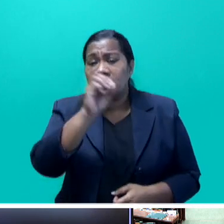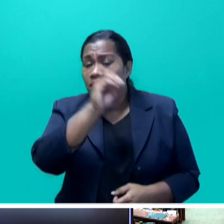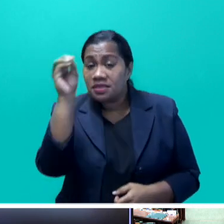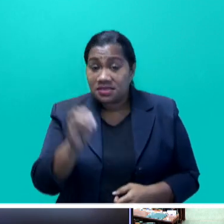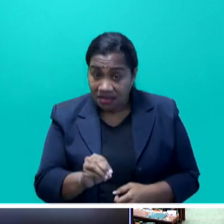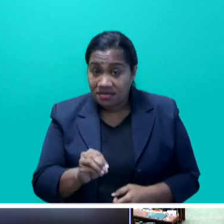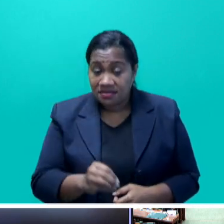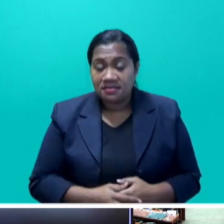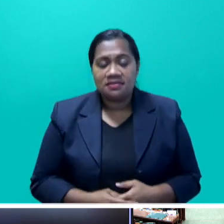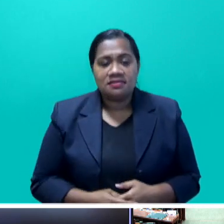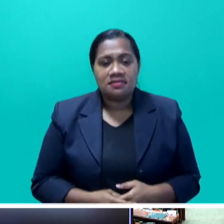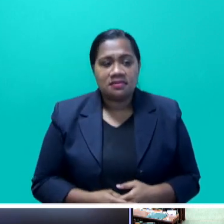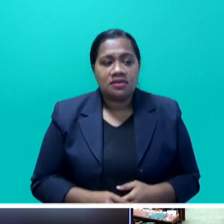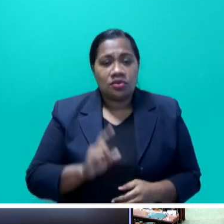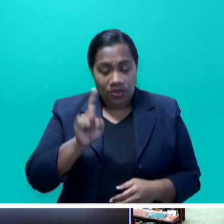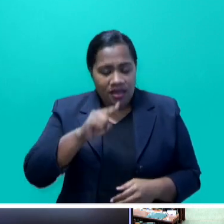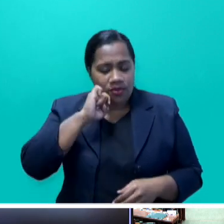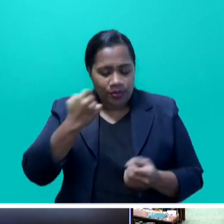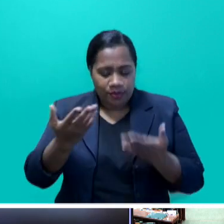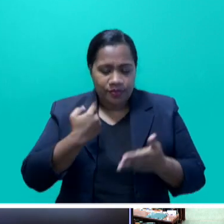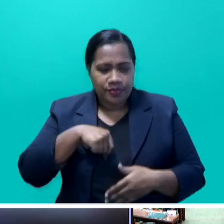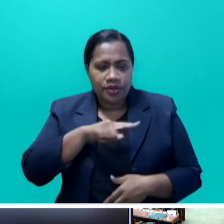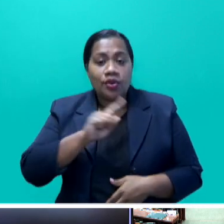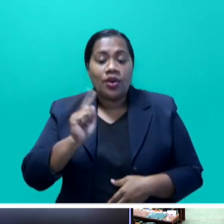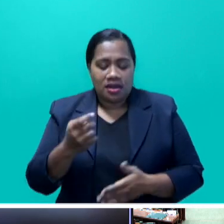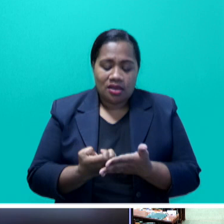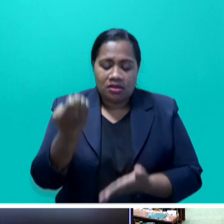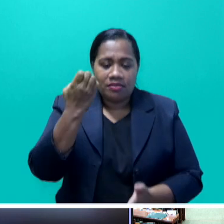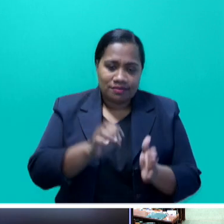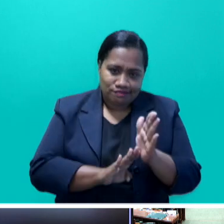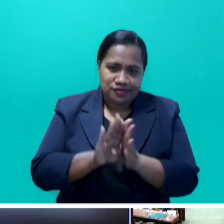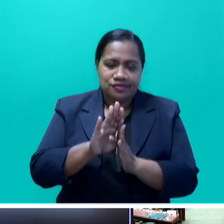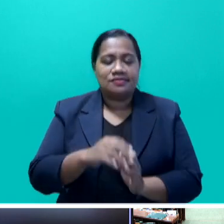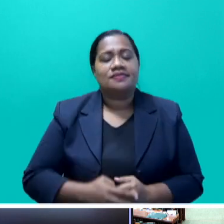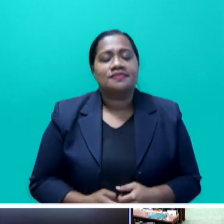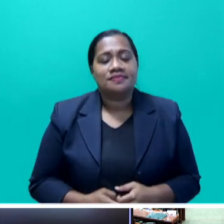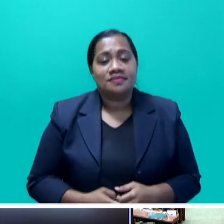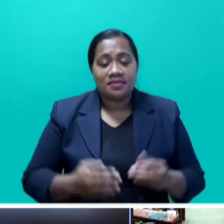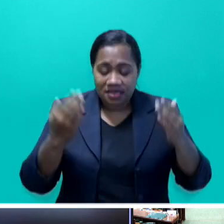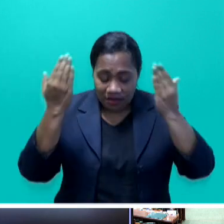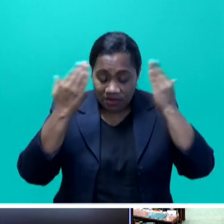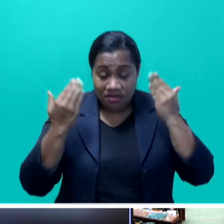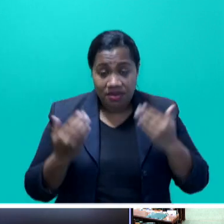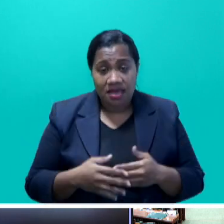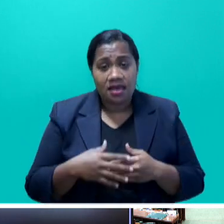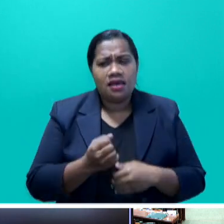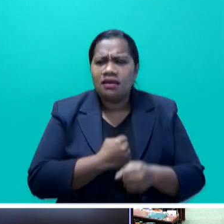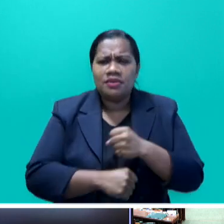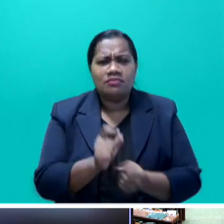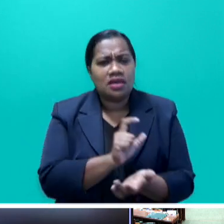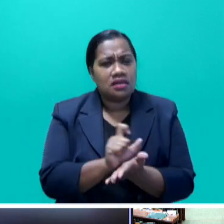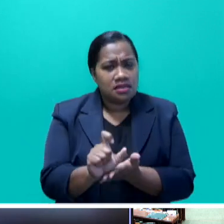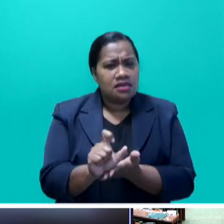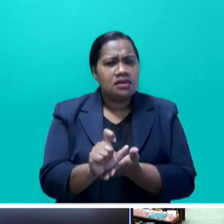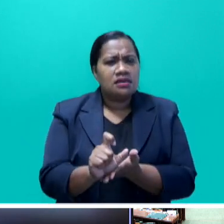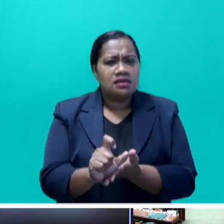that will bring our economic recovery in reach. Mr. Speaker, it became quite clear immediately after